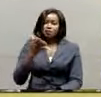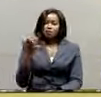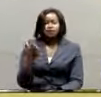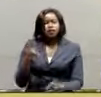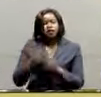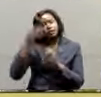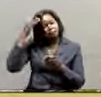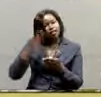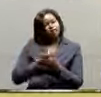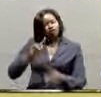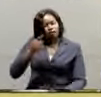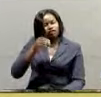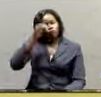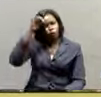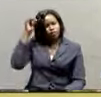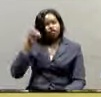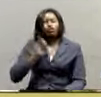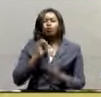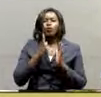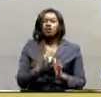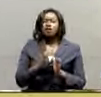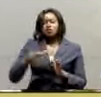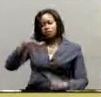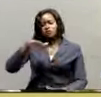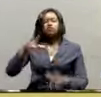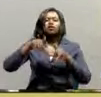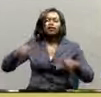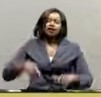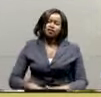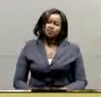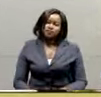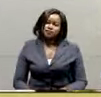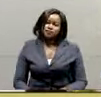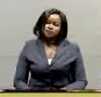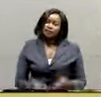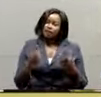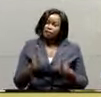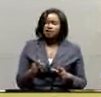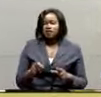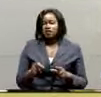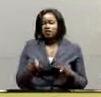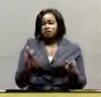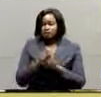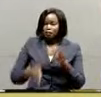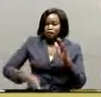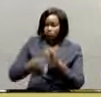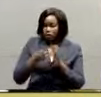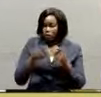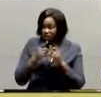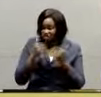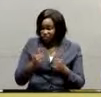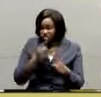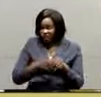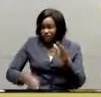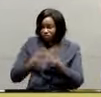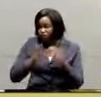believe that they are the first original owners of Moroto. That's what they believe. And now they are pushed into the mountains. They can actually live there, but then they